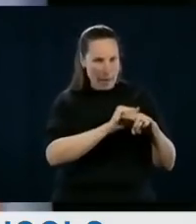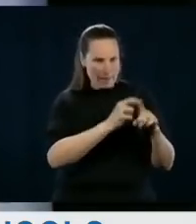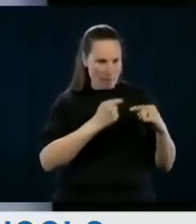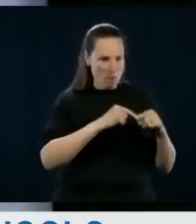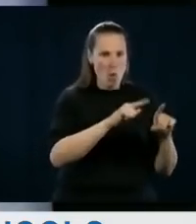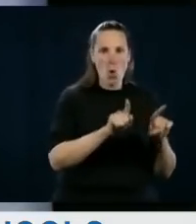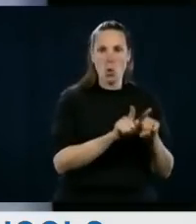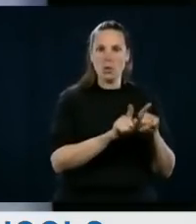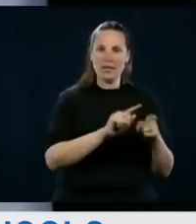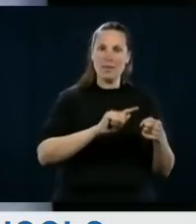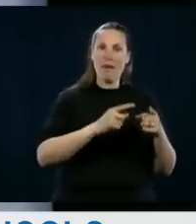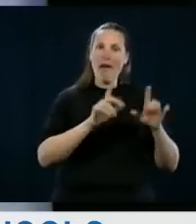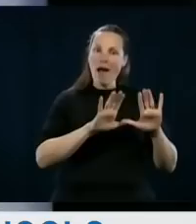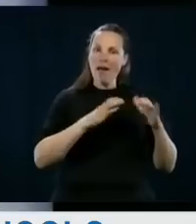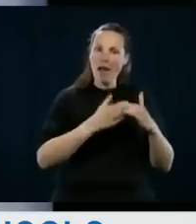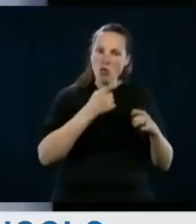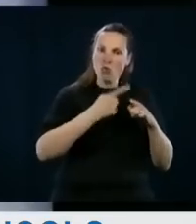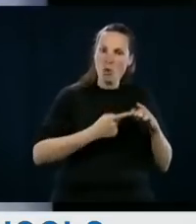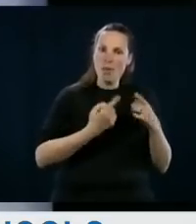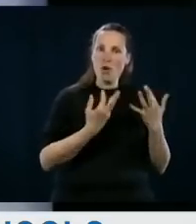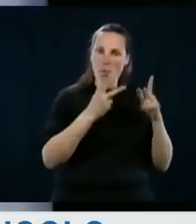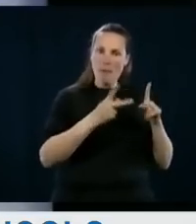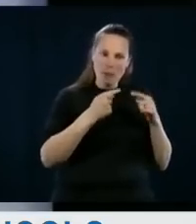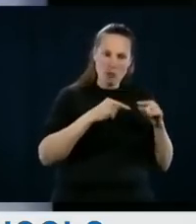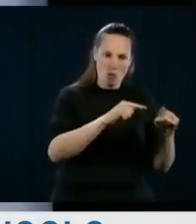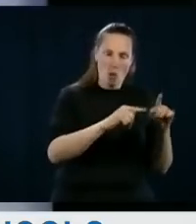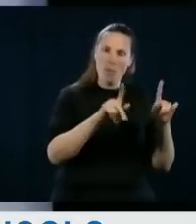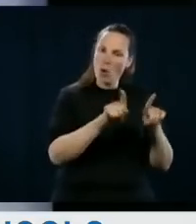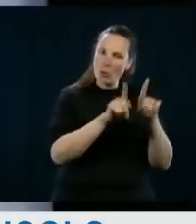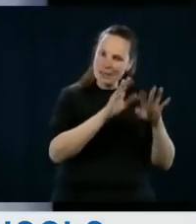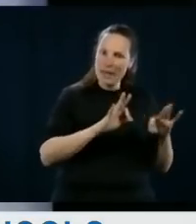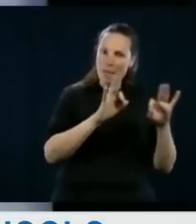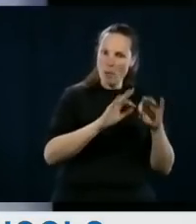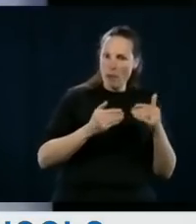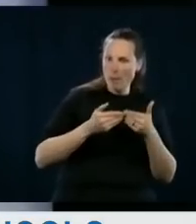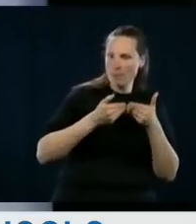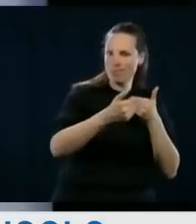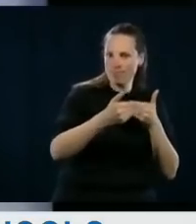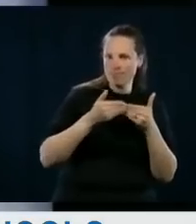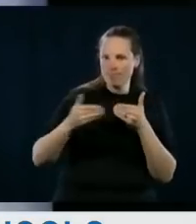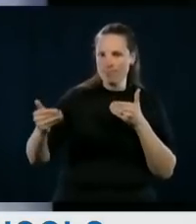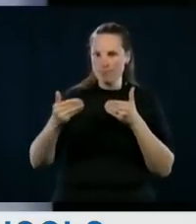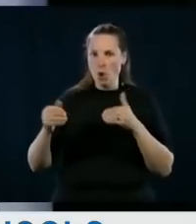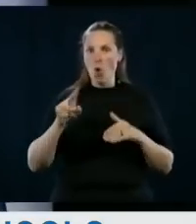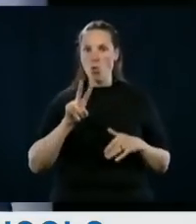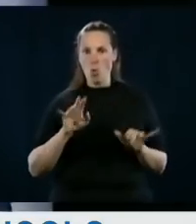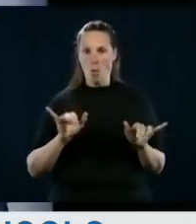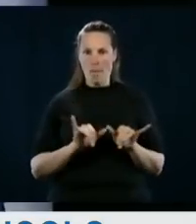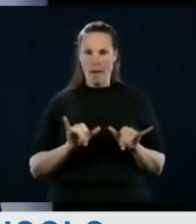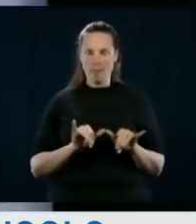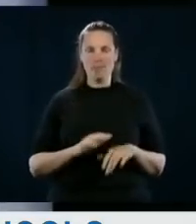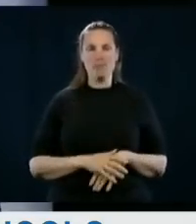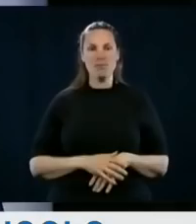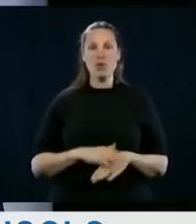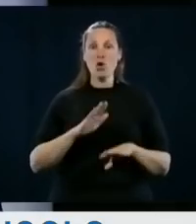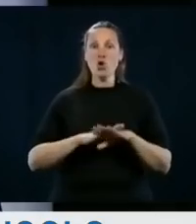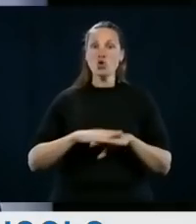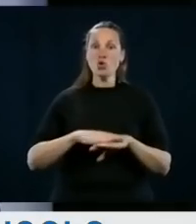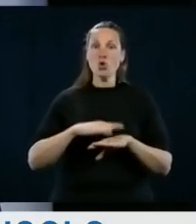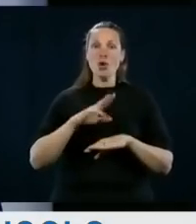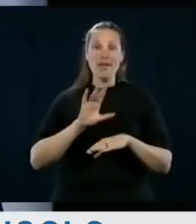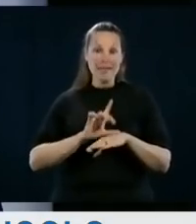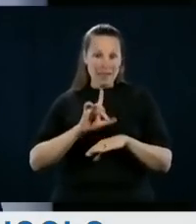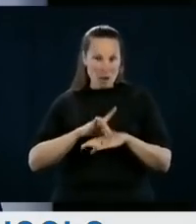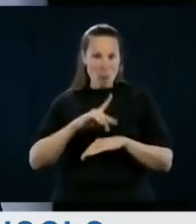but you also have to do it physically. So in half-classes and in respecting social distancing of two metres. For colleges and universities,